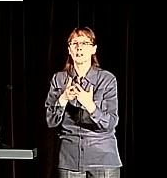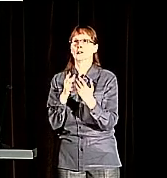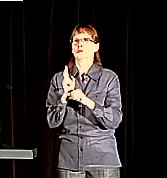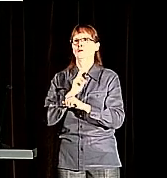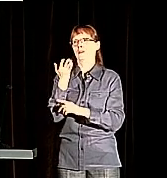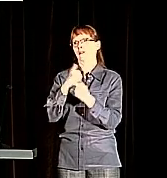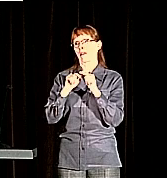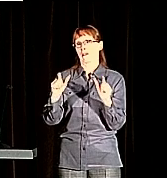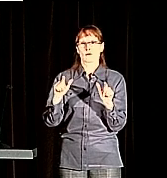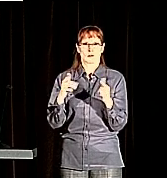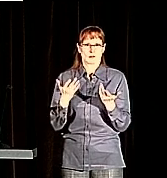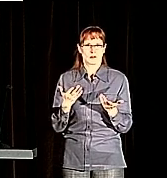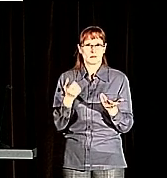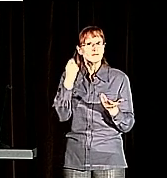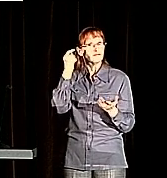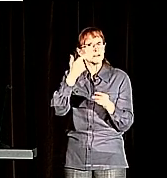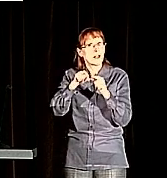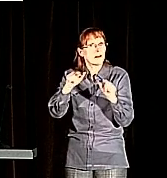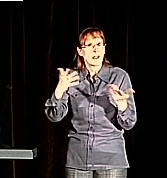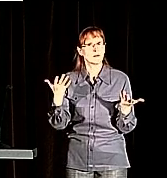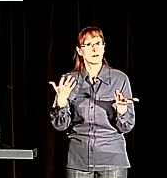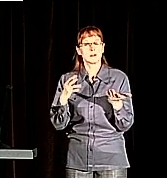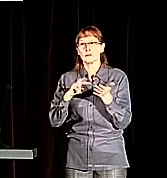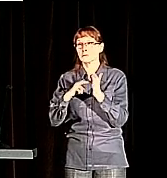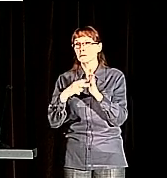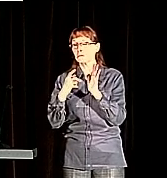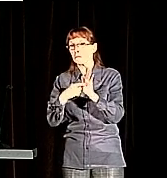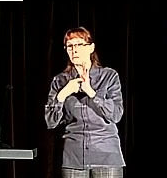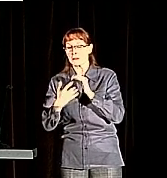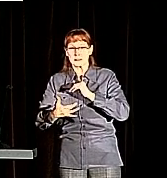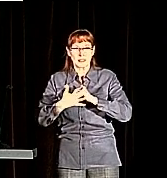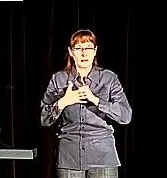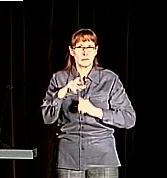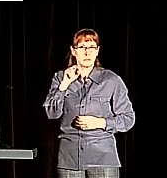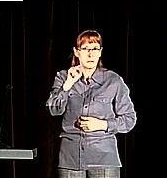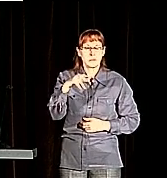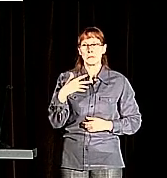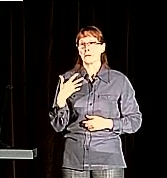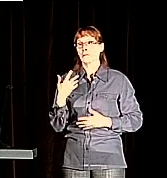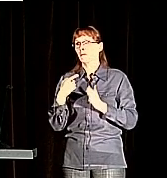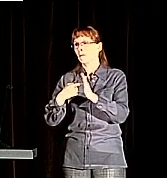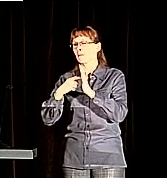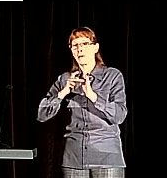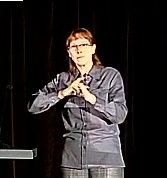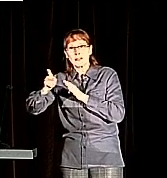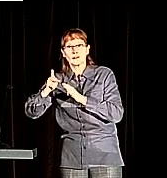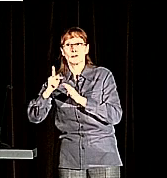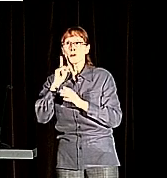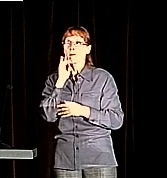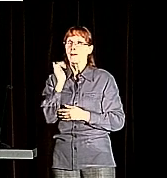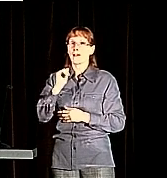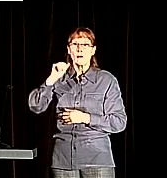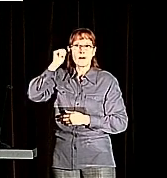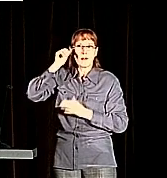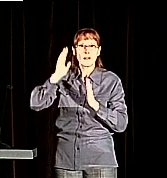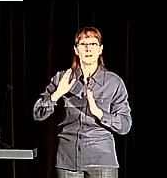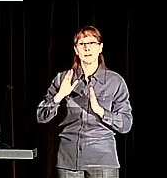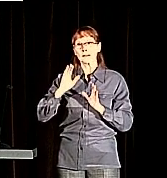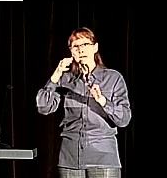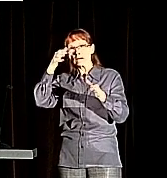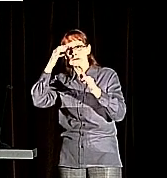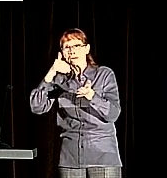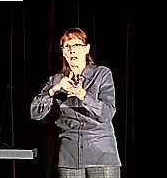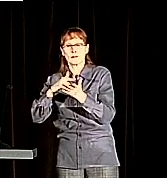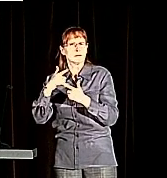It doesn't require medical intervention. doesn't require a speech therapist, audiologist. What it requires is a person who knows ASL